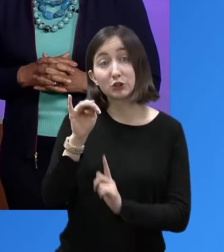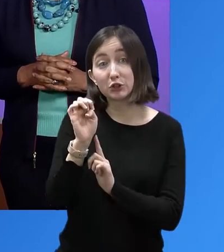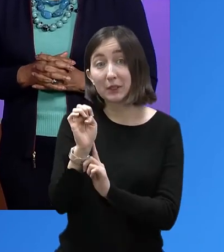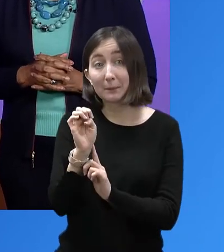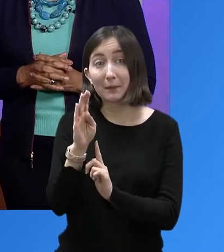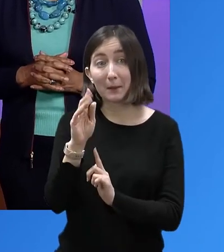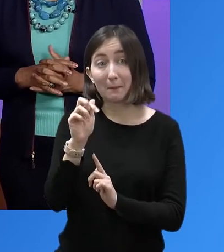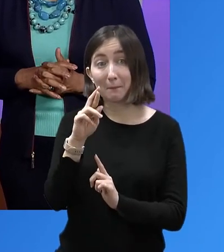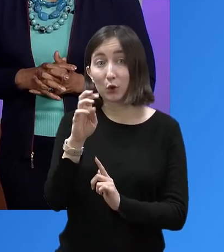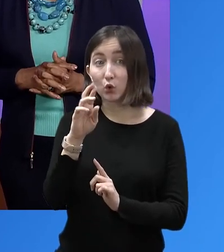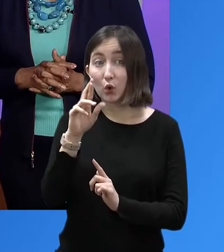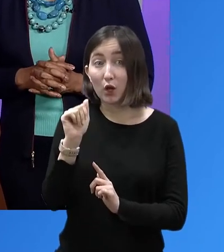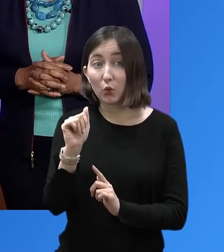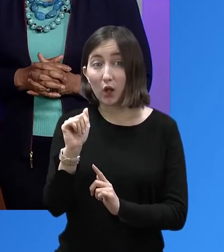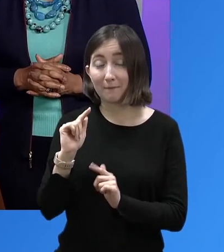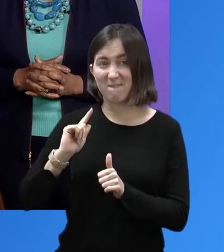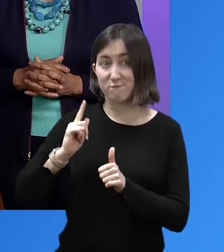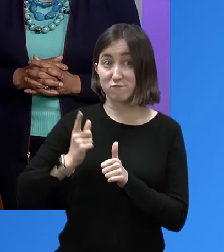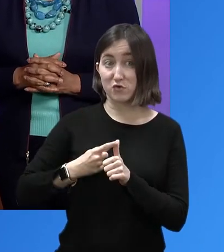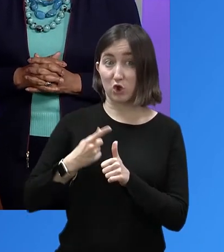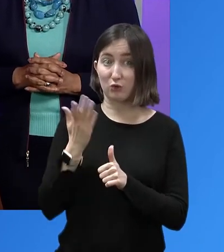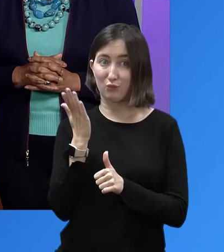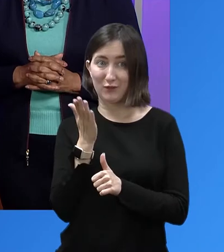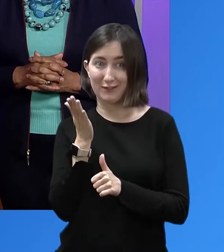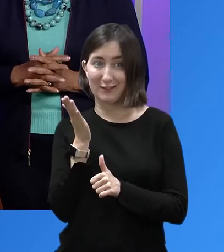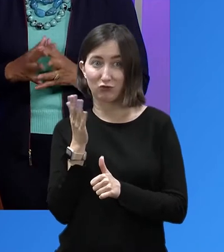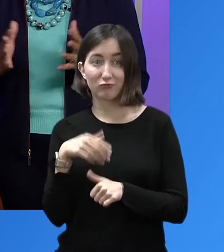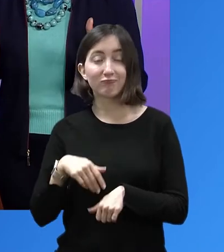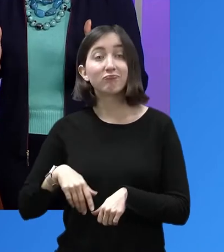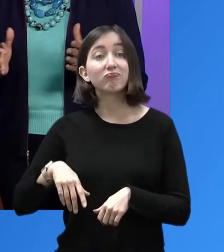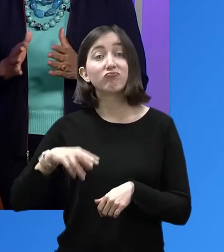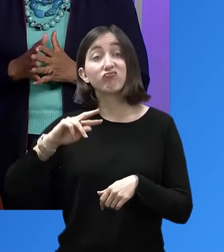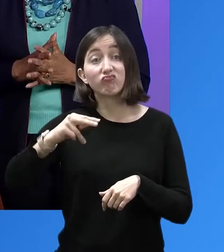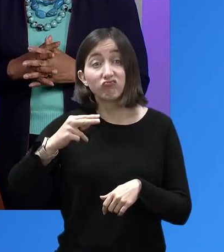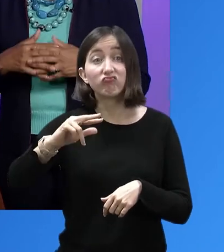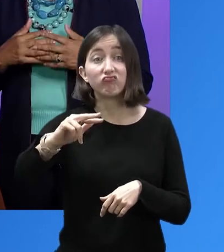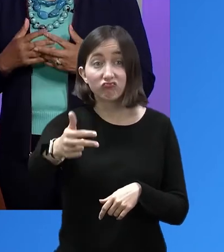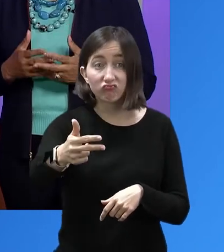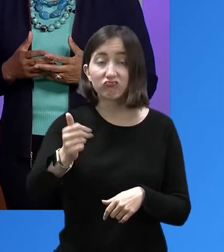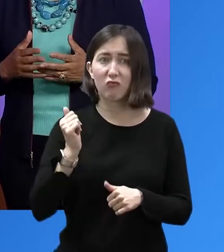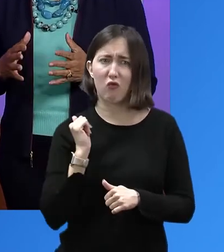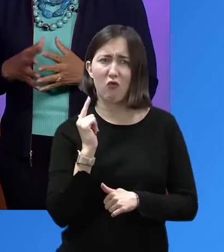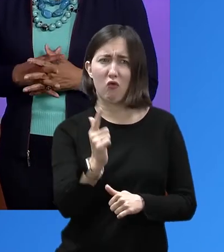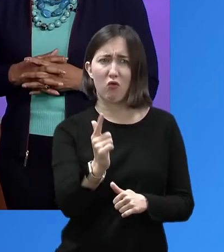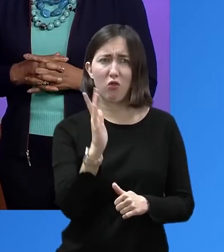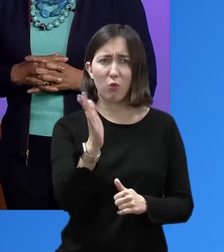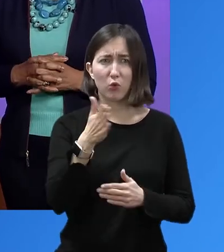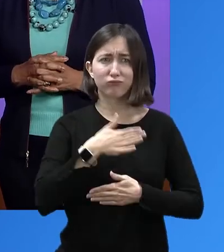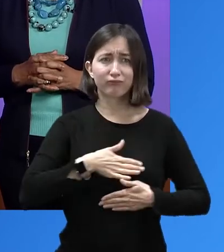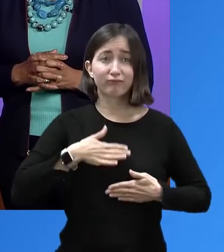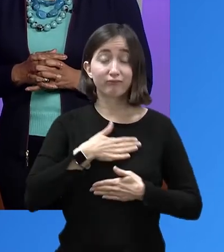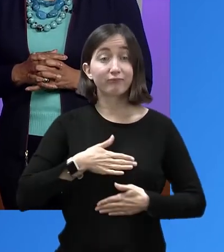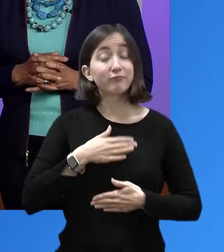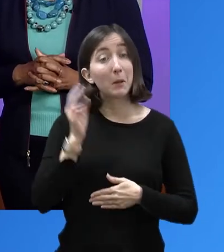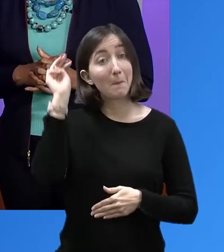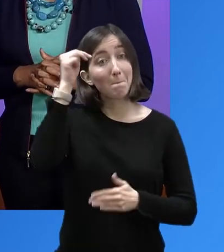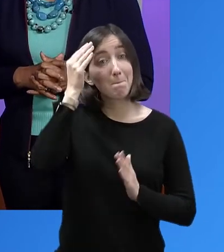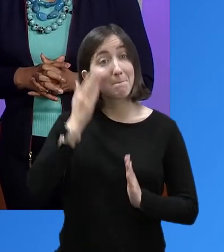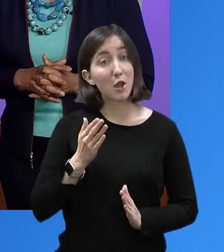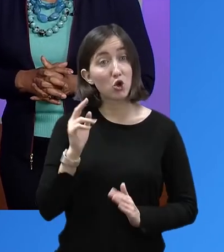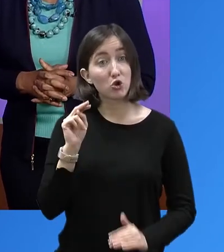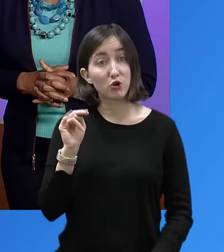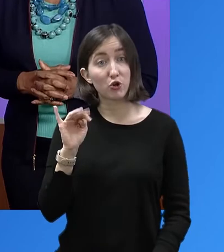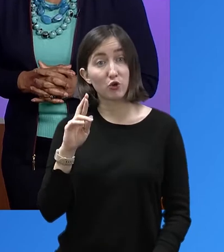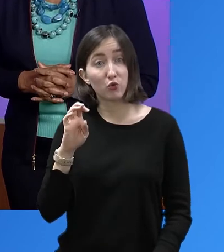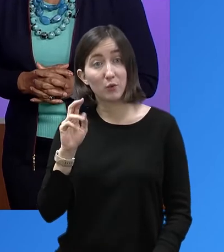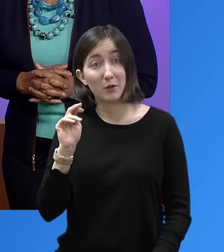We know that you will thoroughly enjoy it. And on behalf of Mayor Ron Nuremberg and the Mayor's Commission